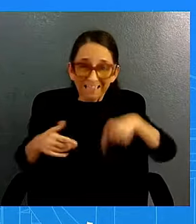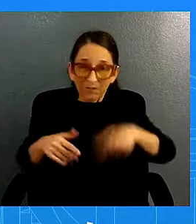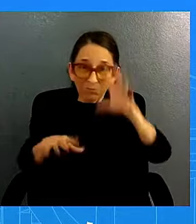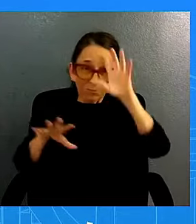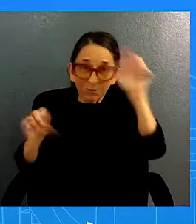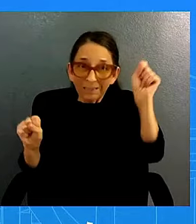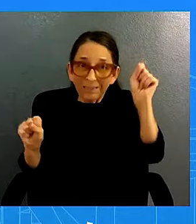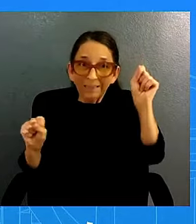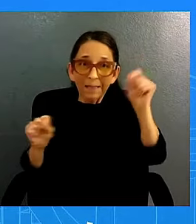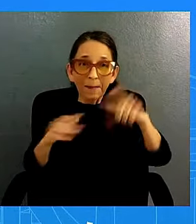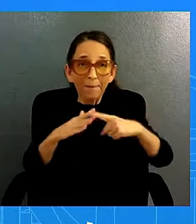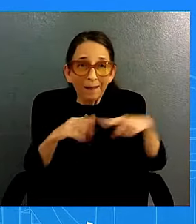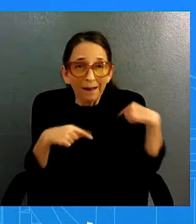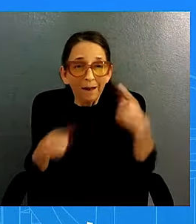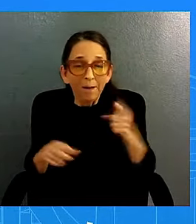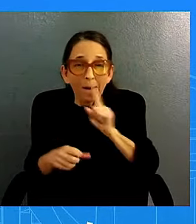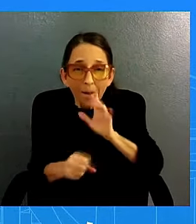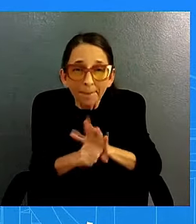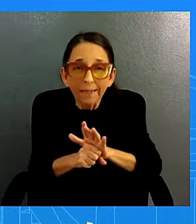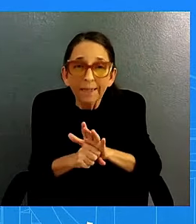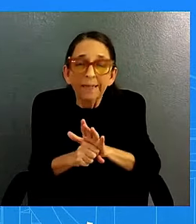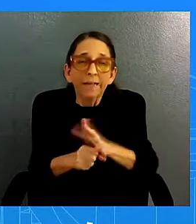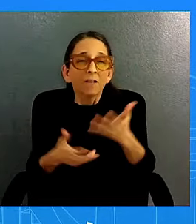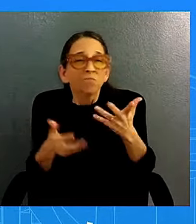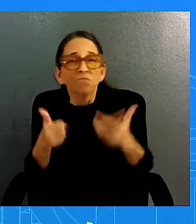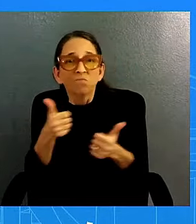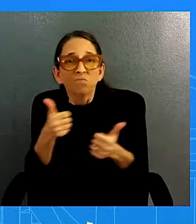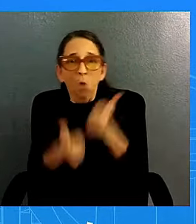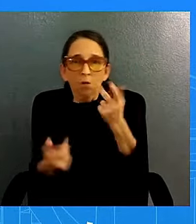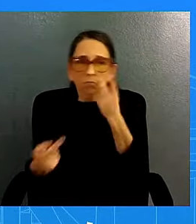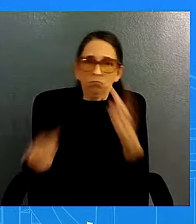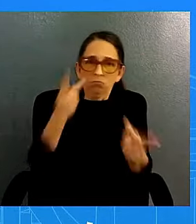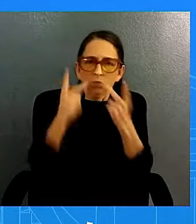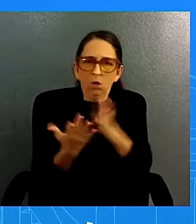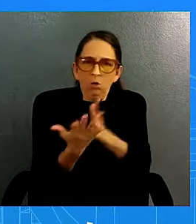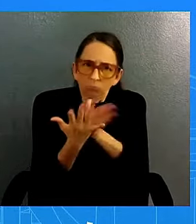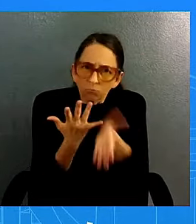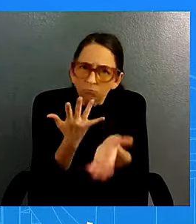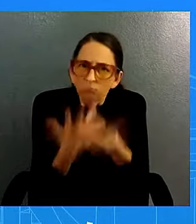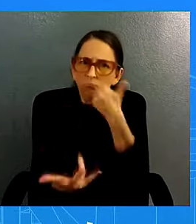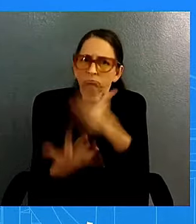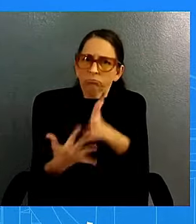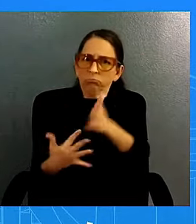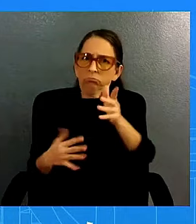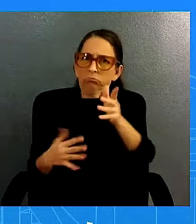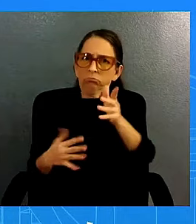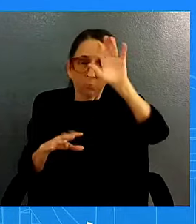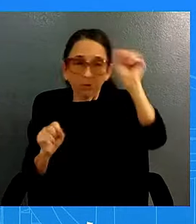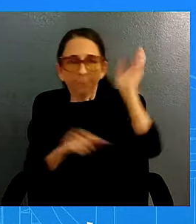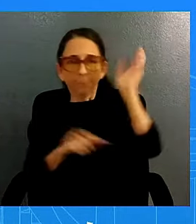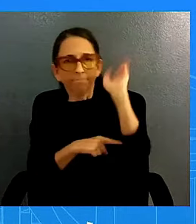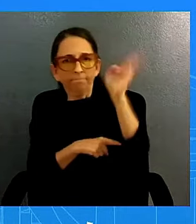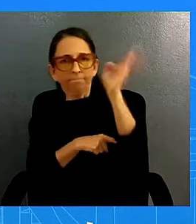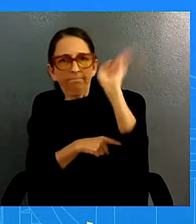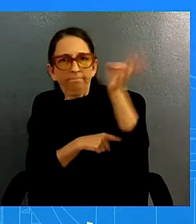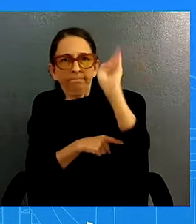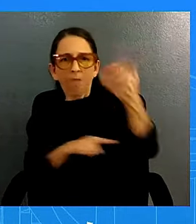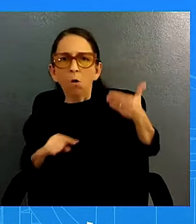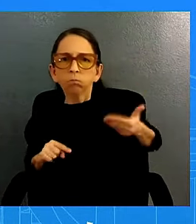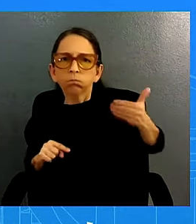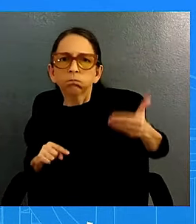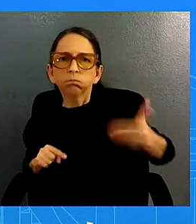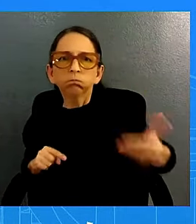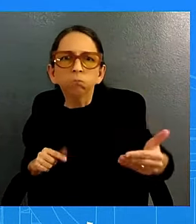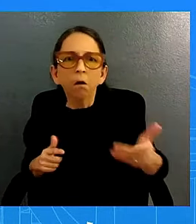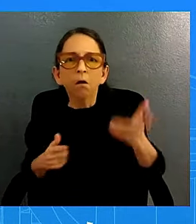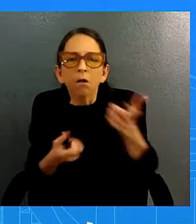the most transparent president possible who has given speeches at various events saying that he stands for and and respects the freedom of the